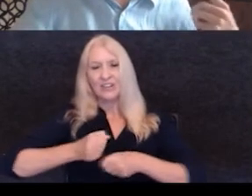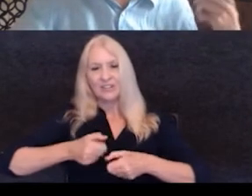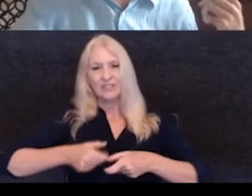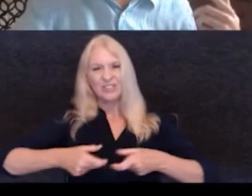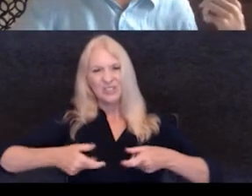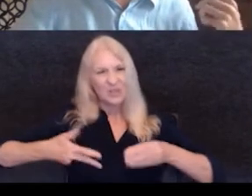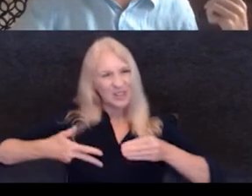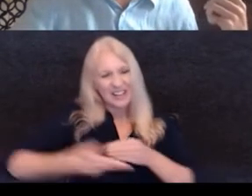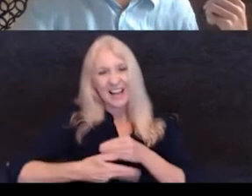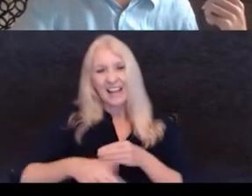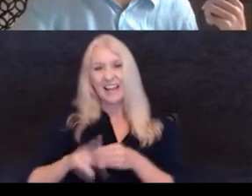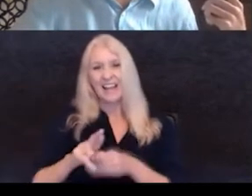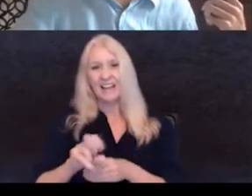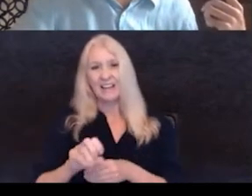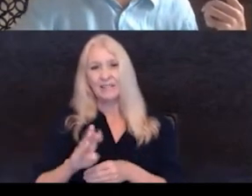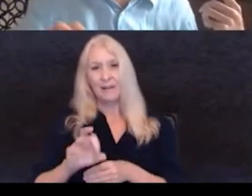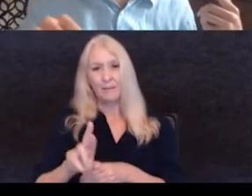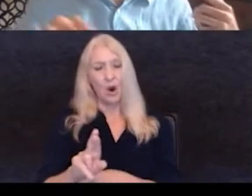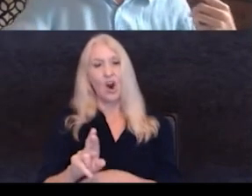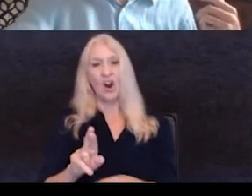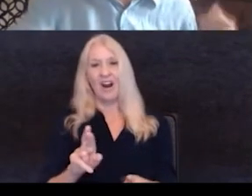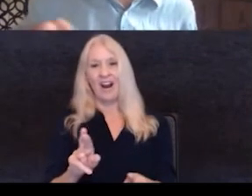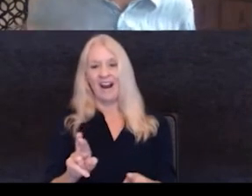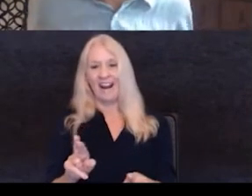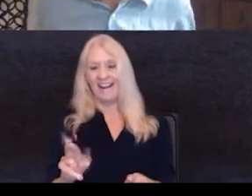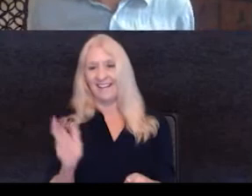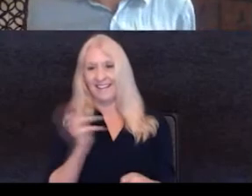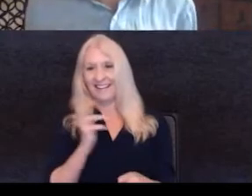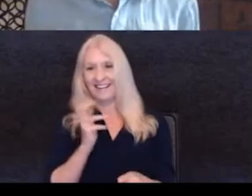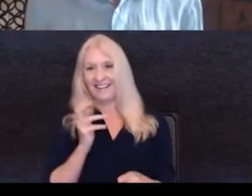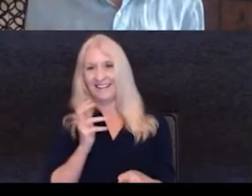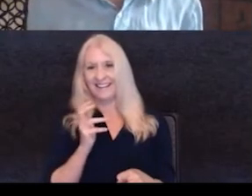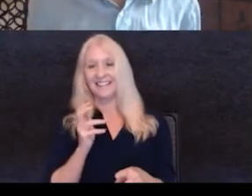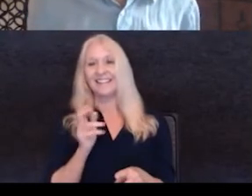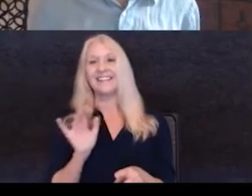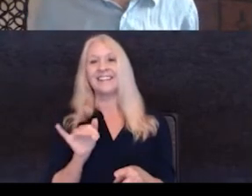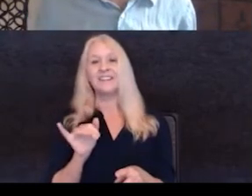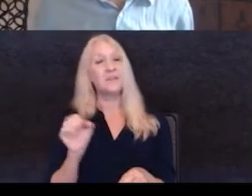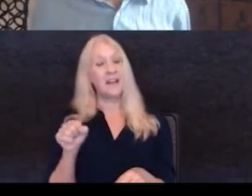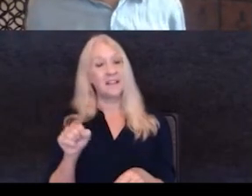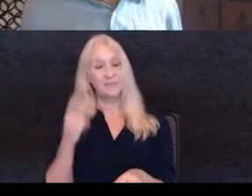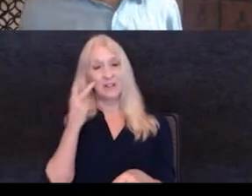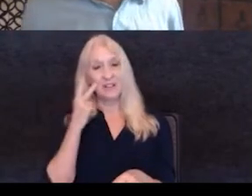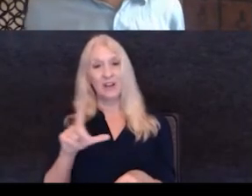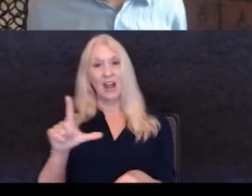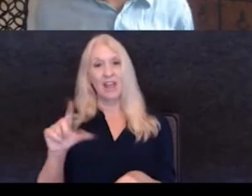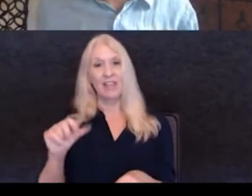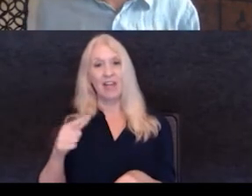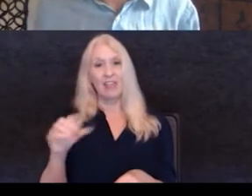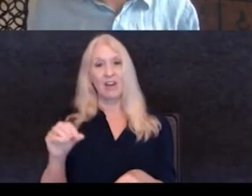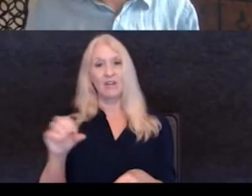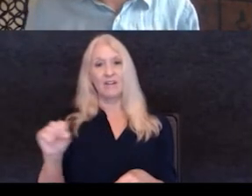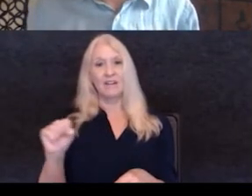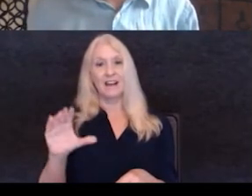I think it's like a steam pipe, but gonna explode behind. Amazing. By the way, I was looking at, so if we look at the logo of SCAD, this, this makes a lot